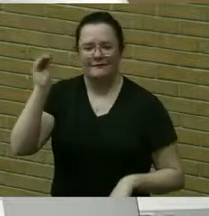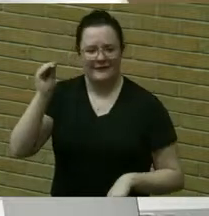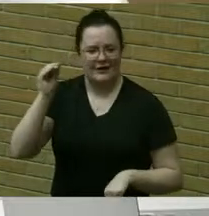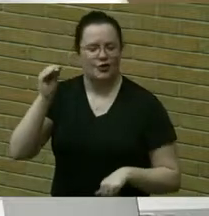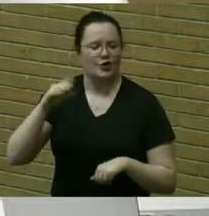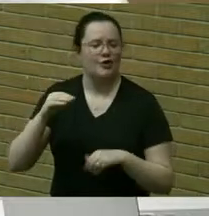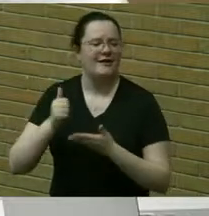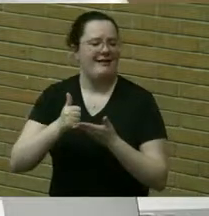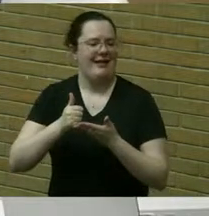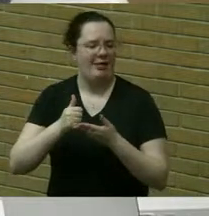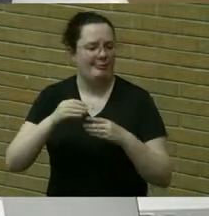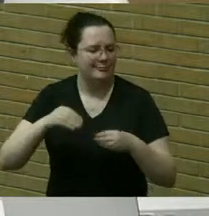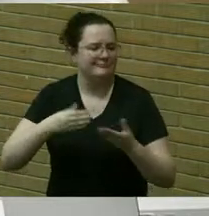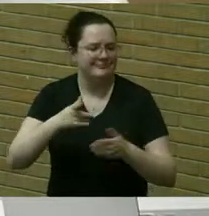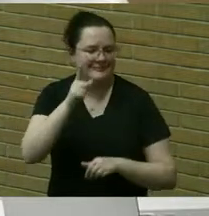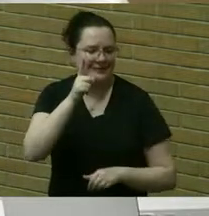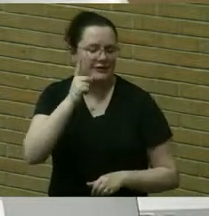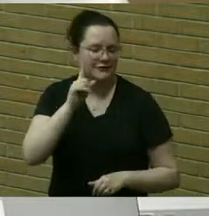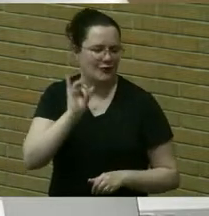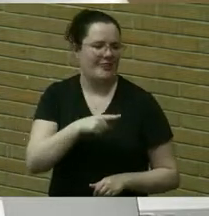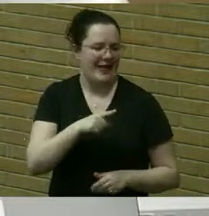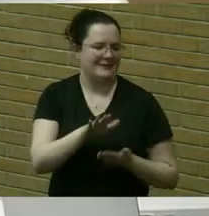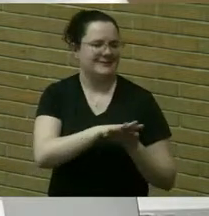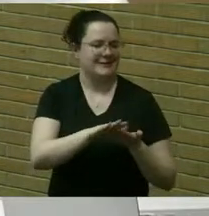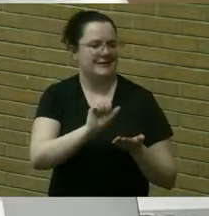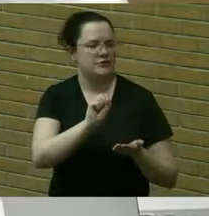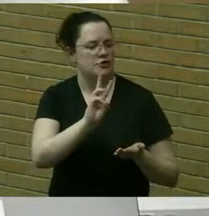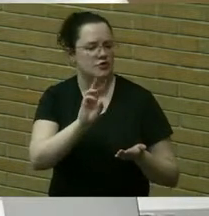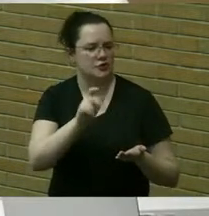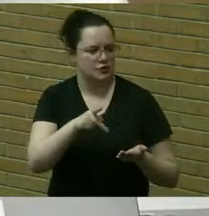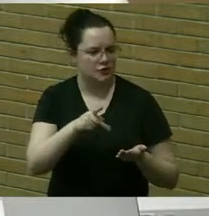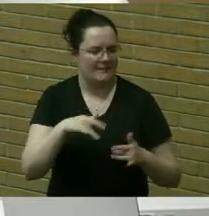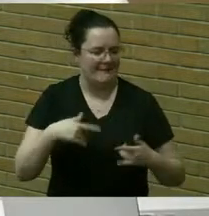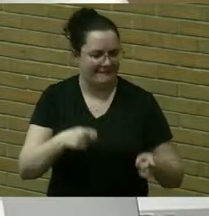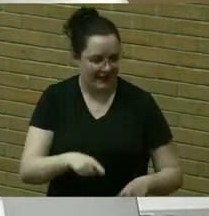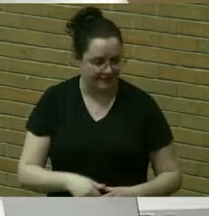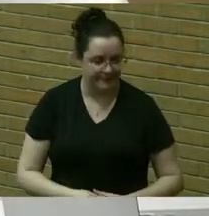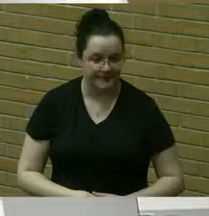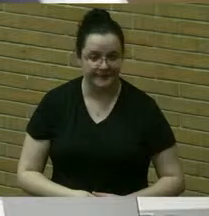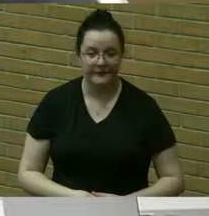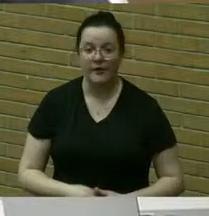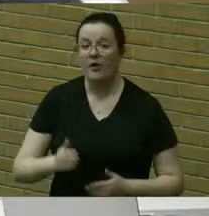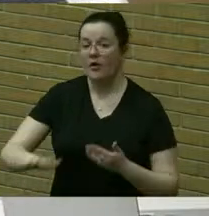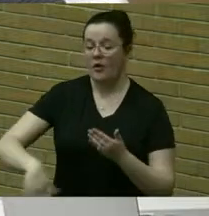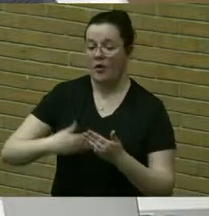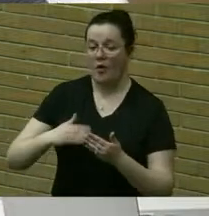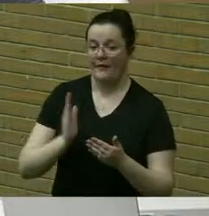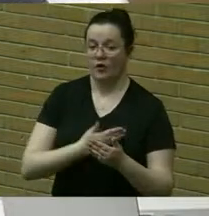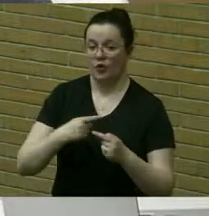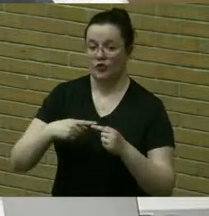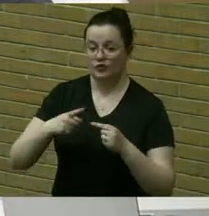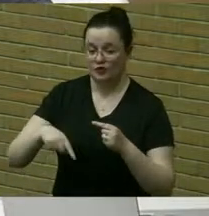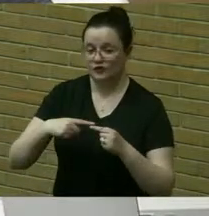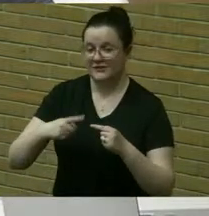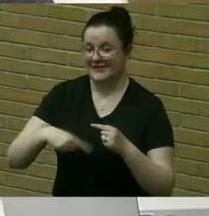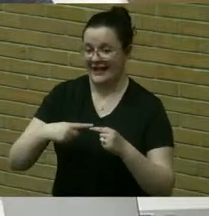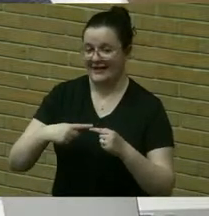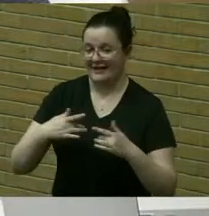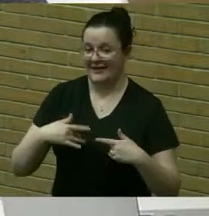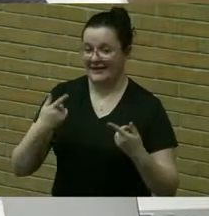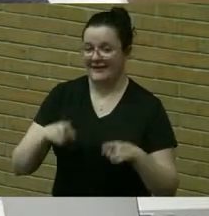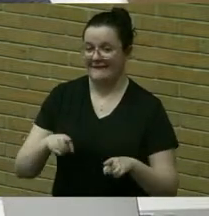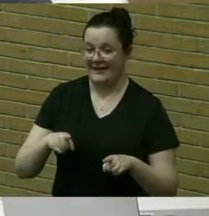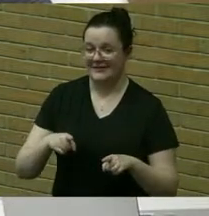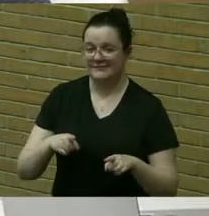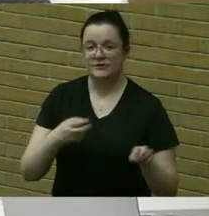for clean sweep and um all of our recycling events uh have been transitioned to june